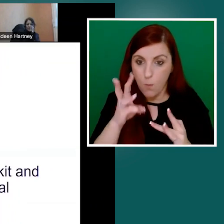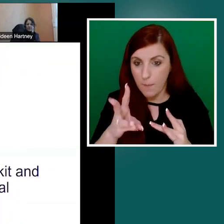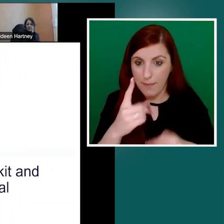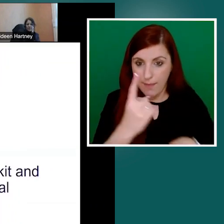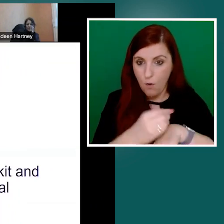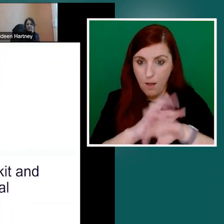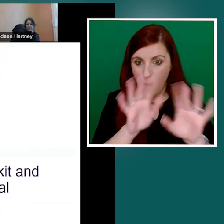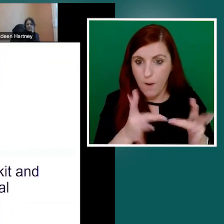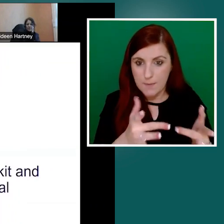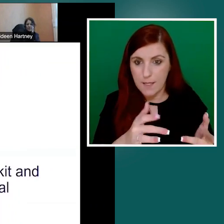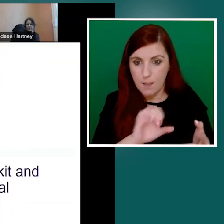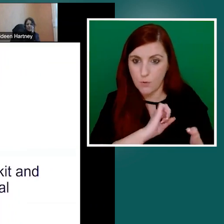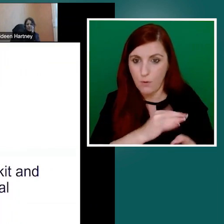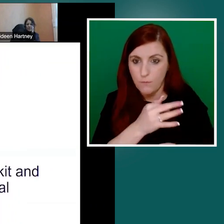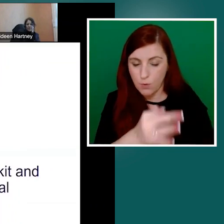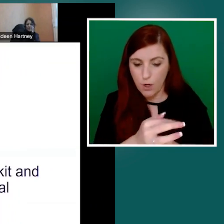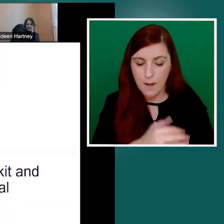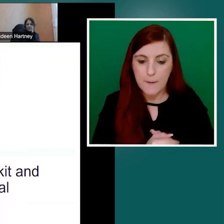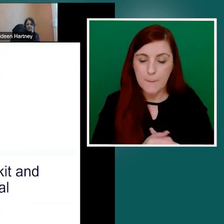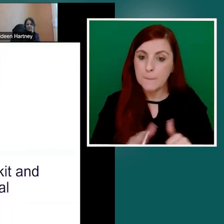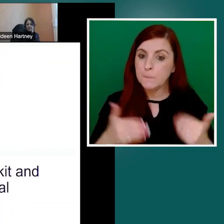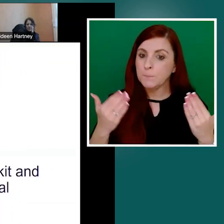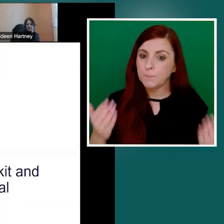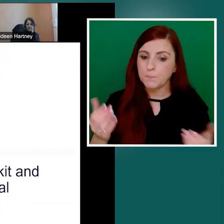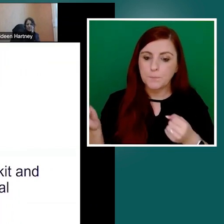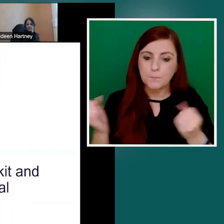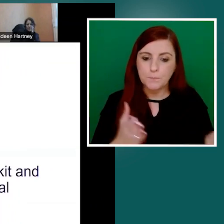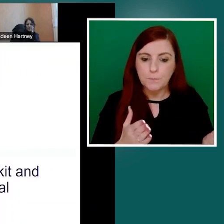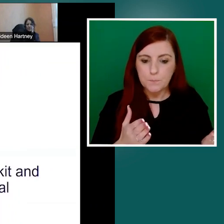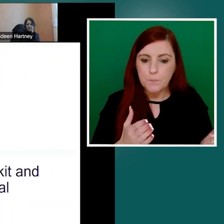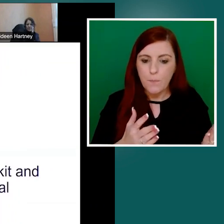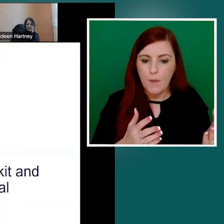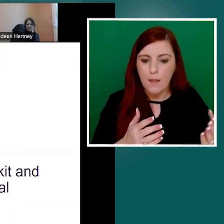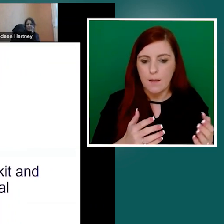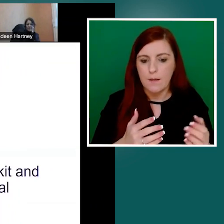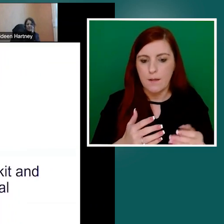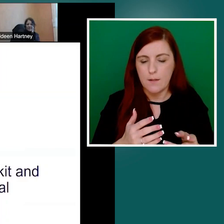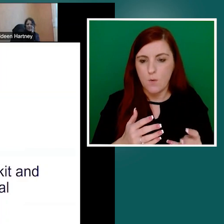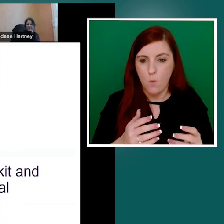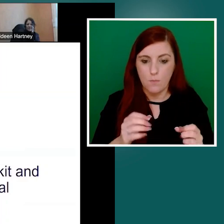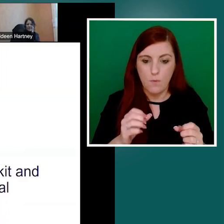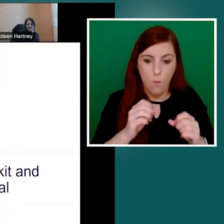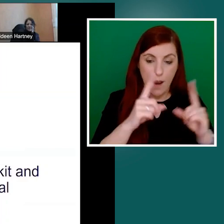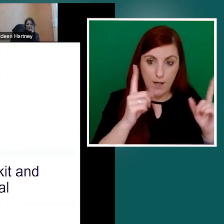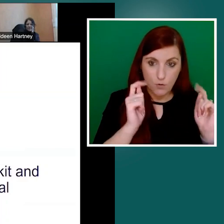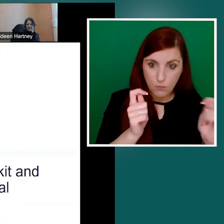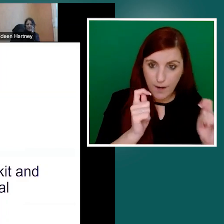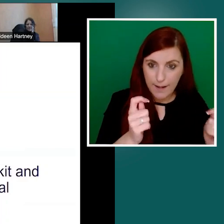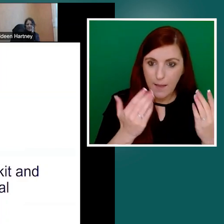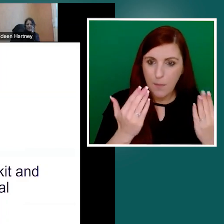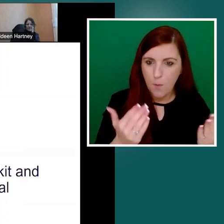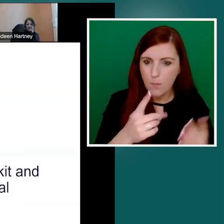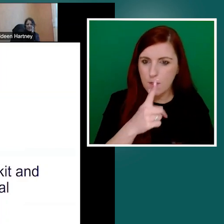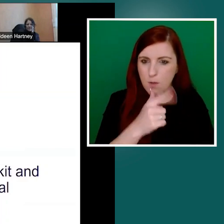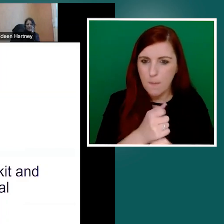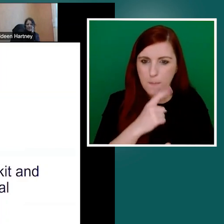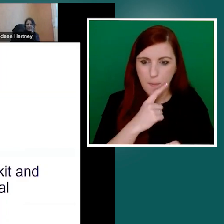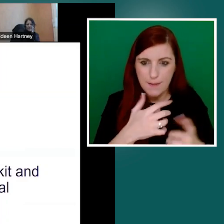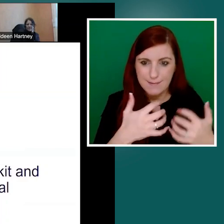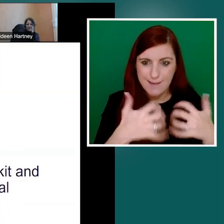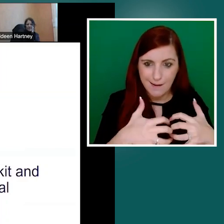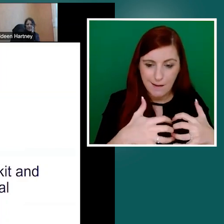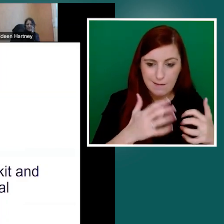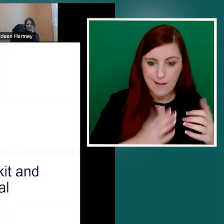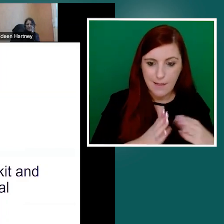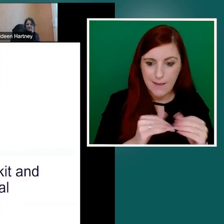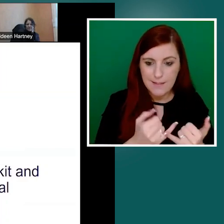training. Brian mentioned earlier about kind of the technocrats and the legal eagles. We do every year presents literacy awareness training